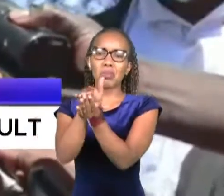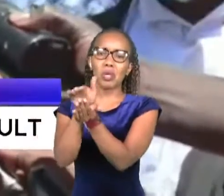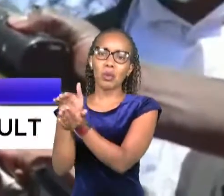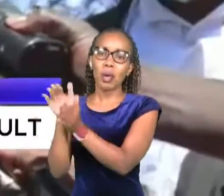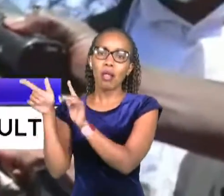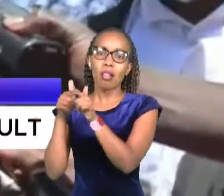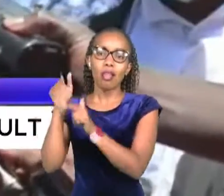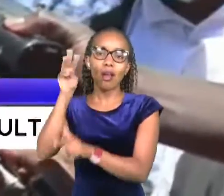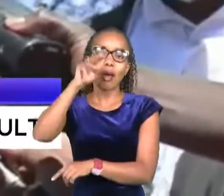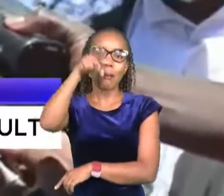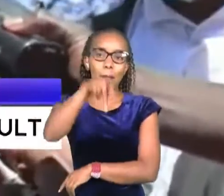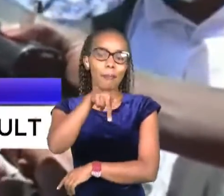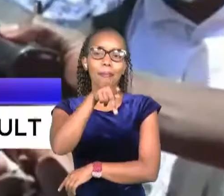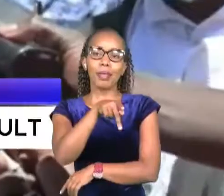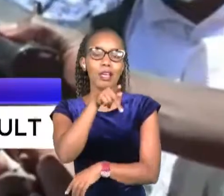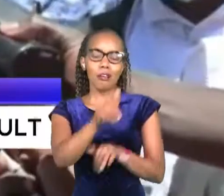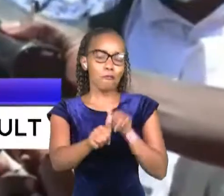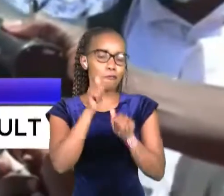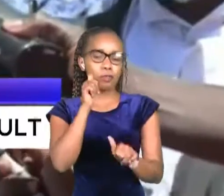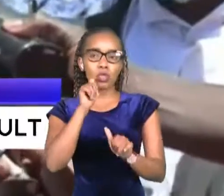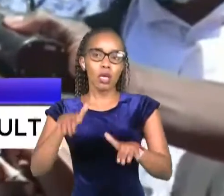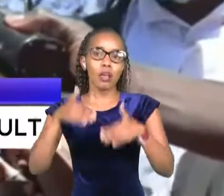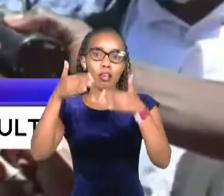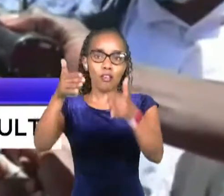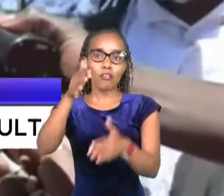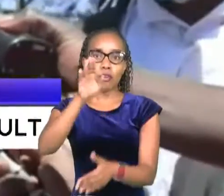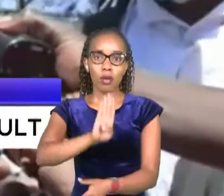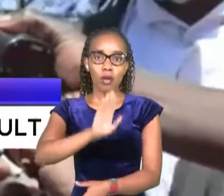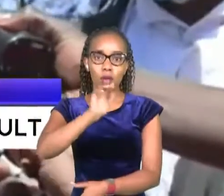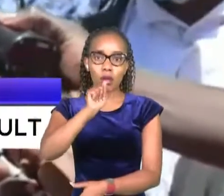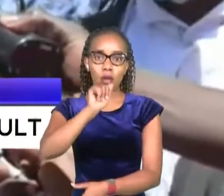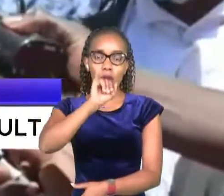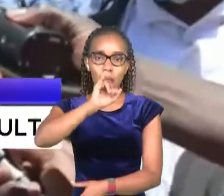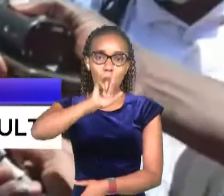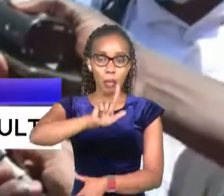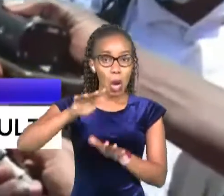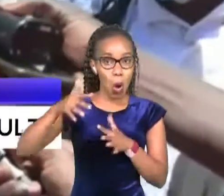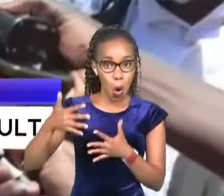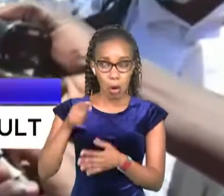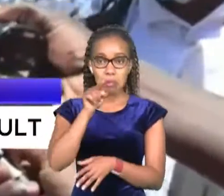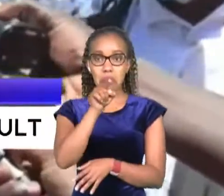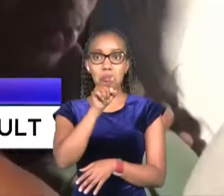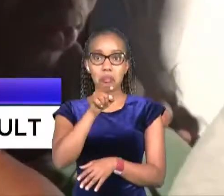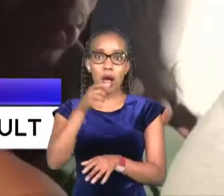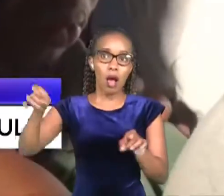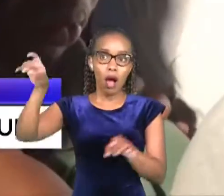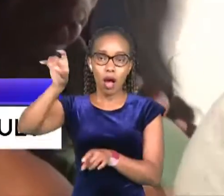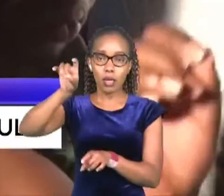mweshimiwa anyimwe cashbel ama hile cashbeli yake yendeju